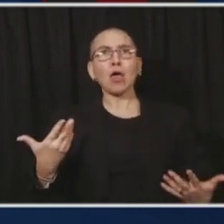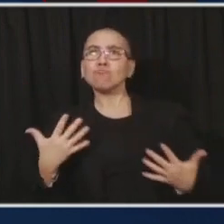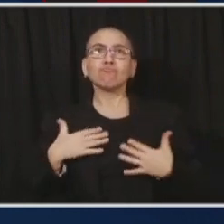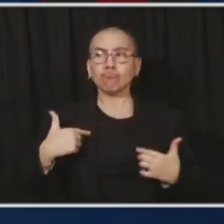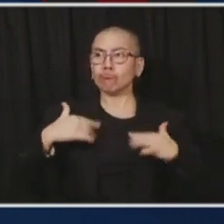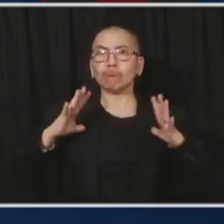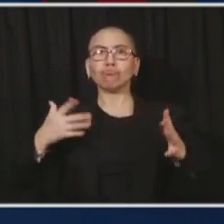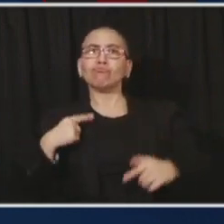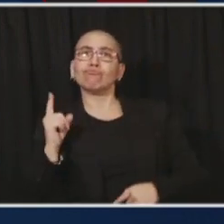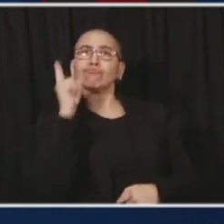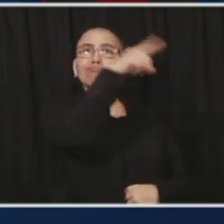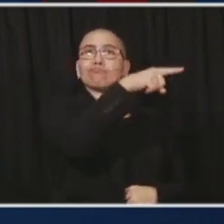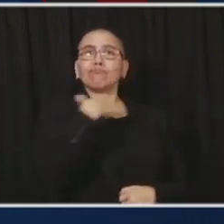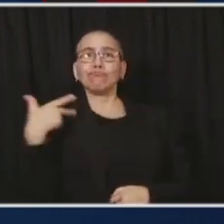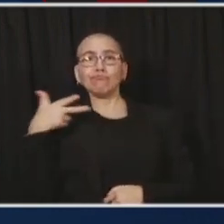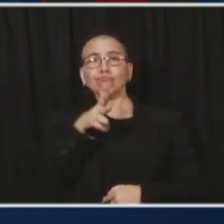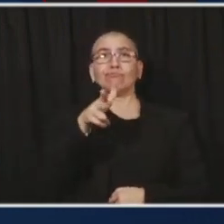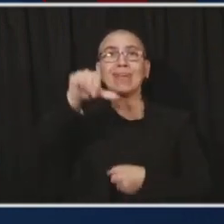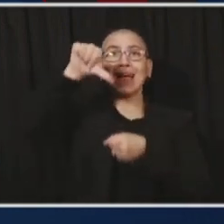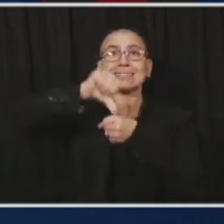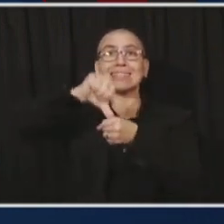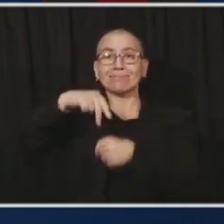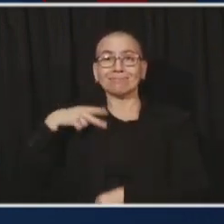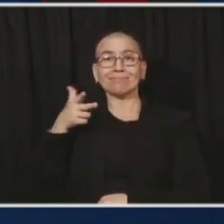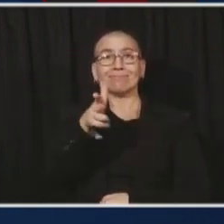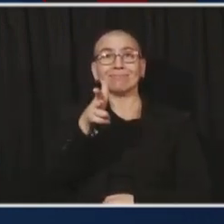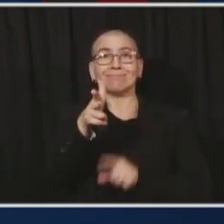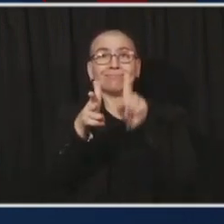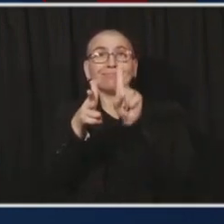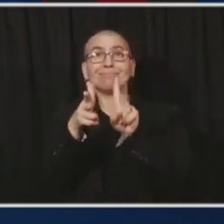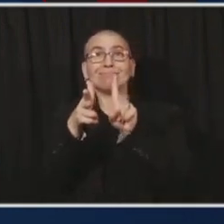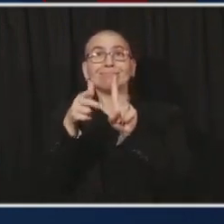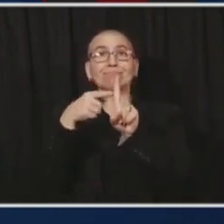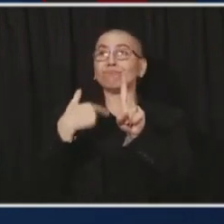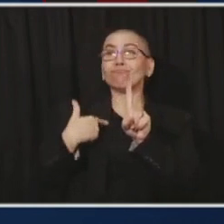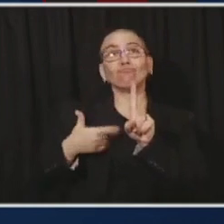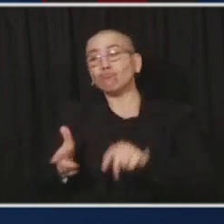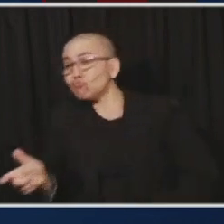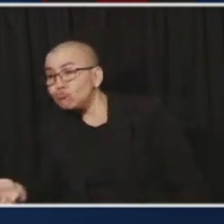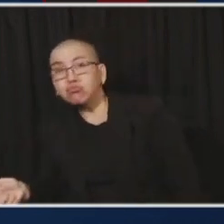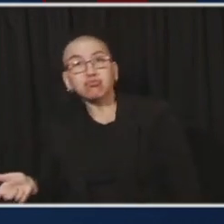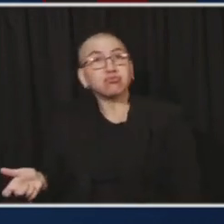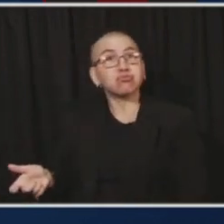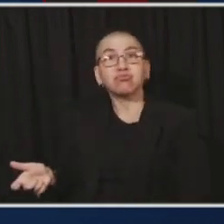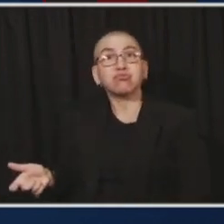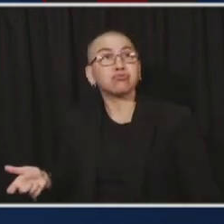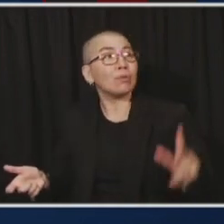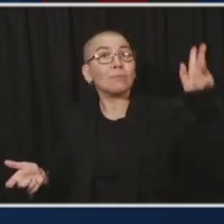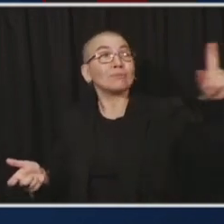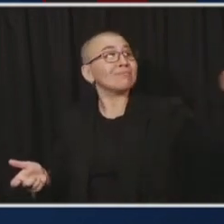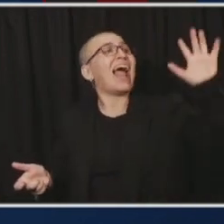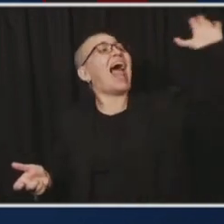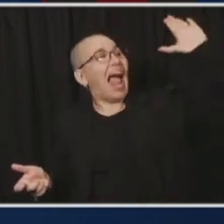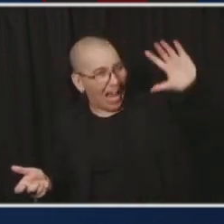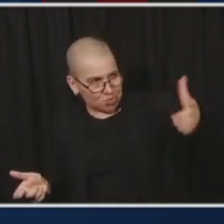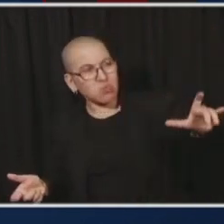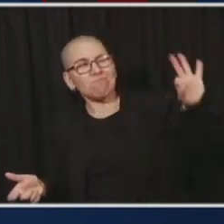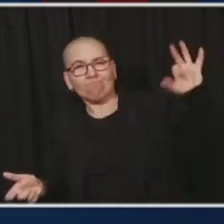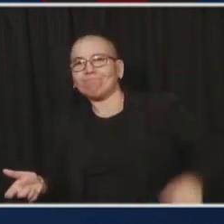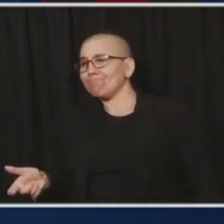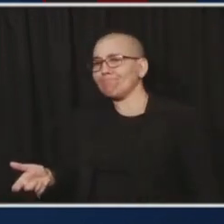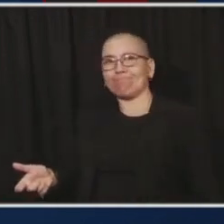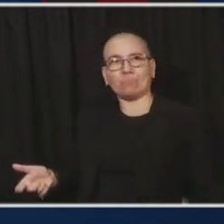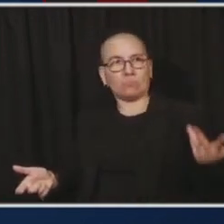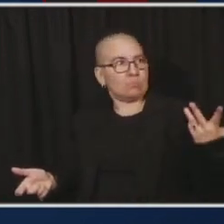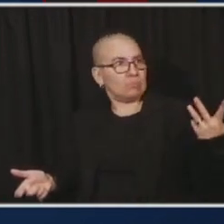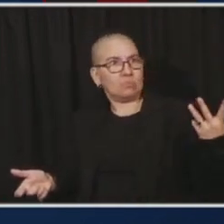spreads that to that person. And the next thing we know, we either have a case in a long-term care facility or we have an RN or a doctor who's